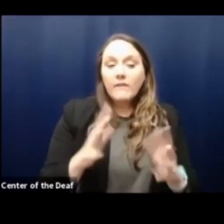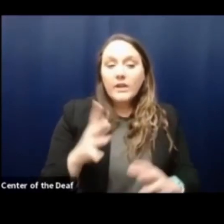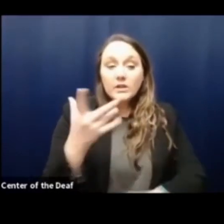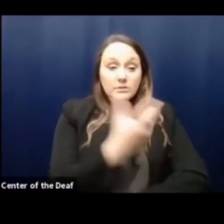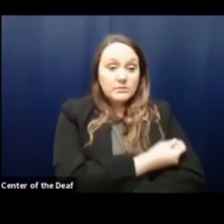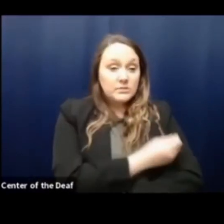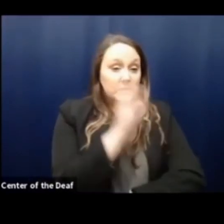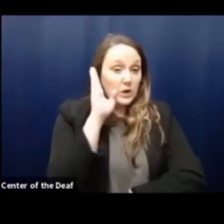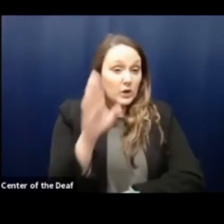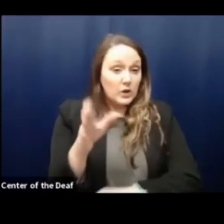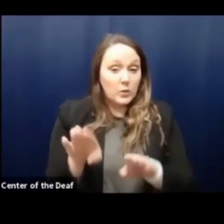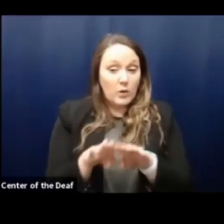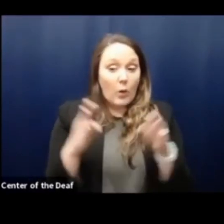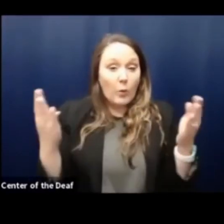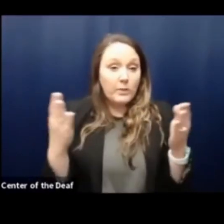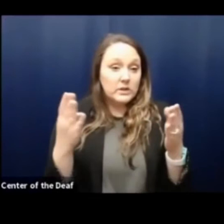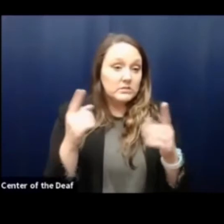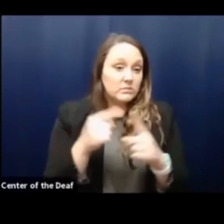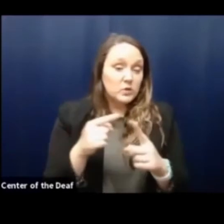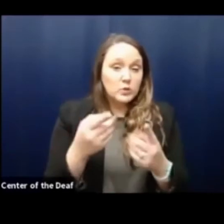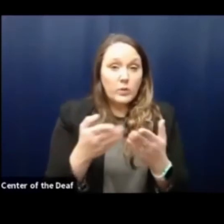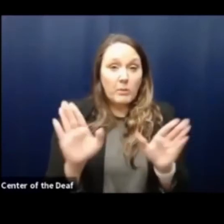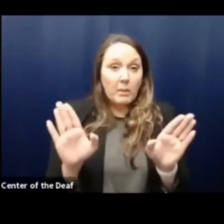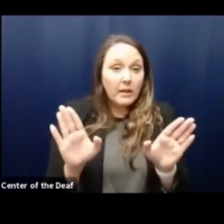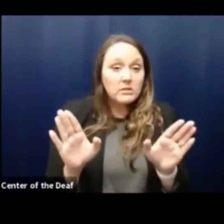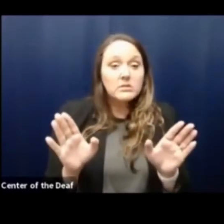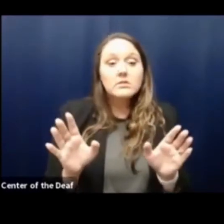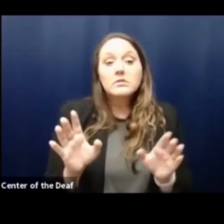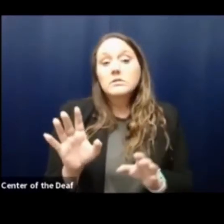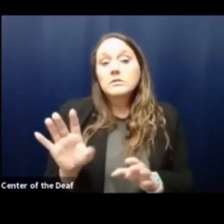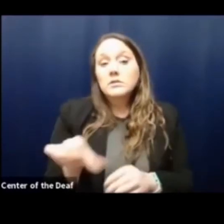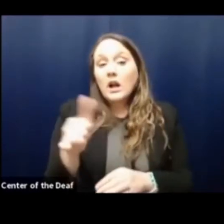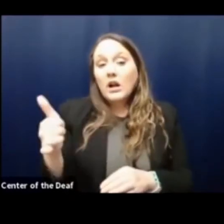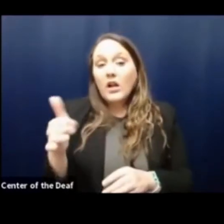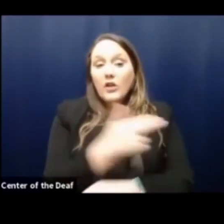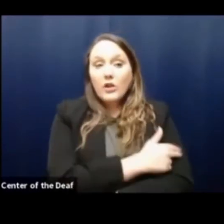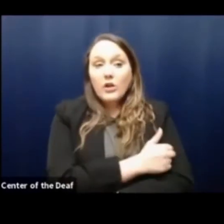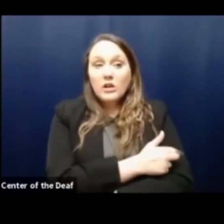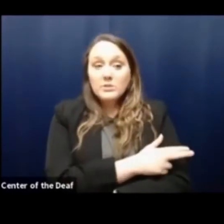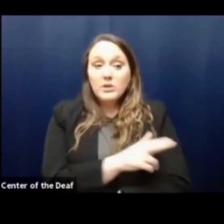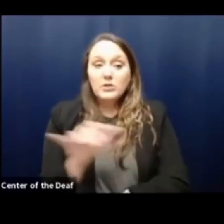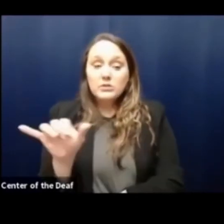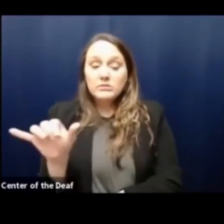up vaccinations via the hospital to the general public as another hospital group has done?